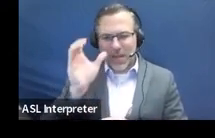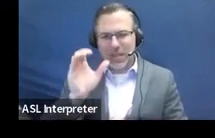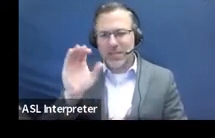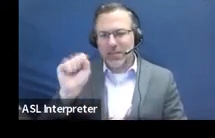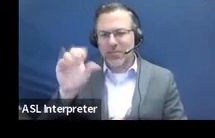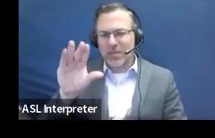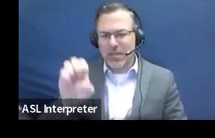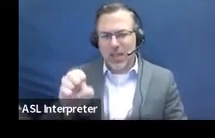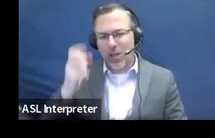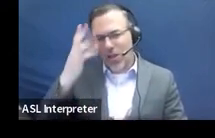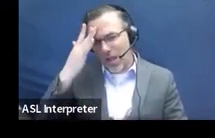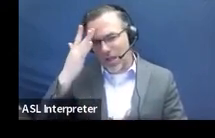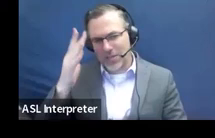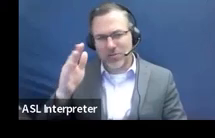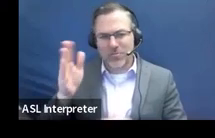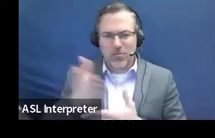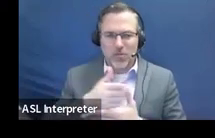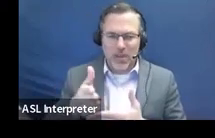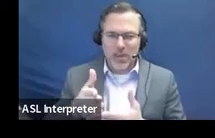deficits.